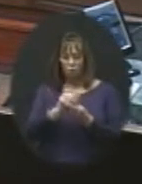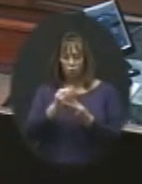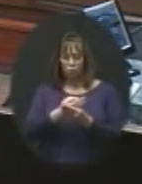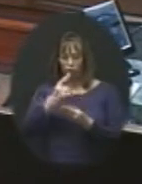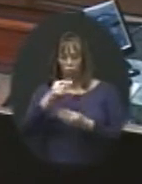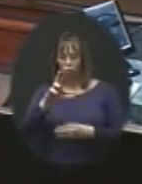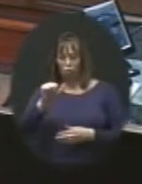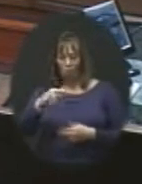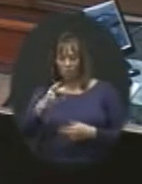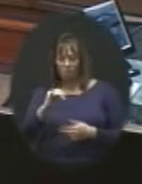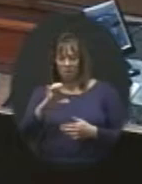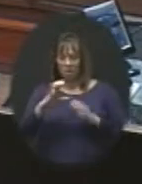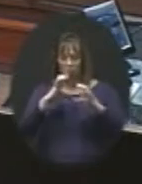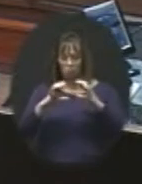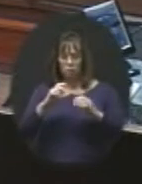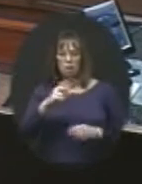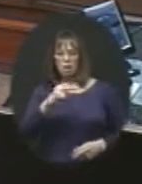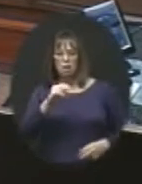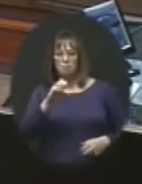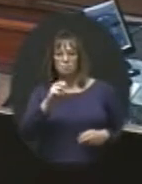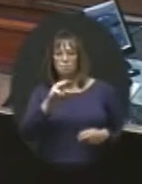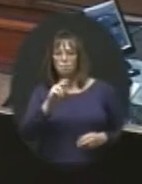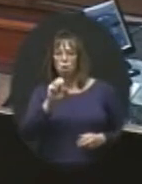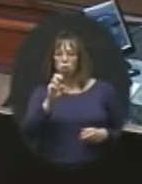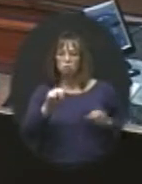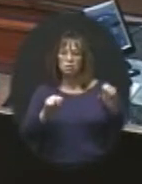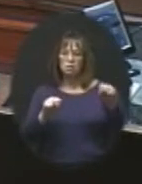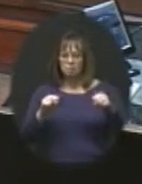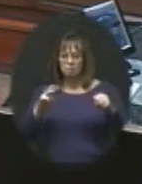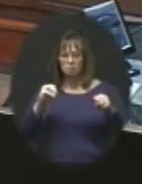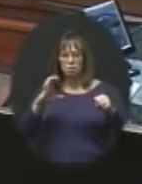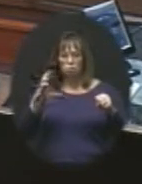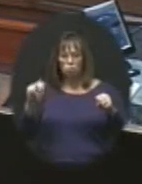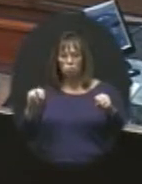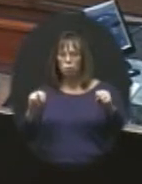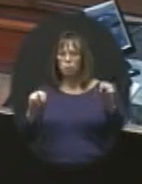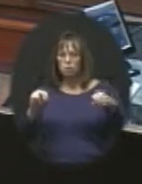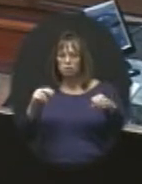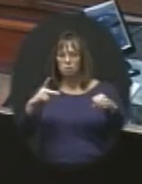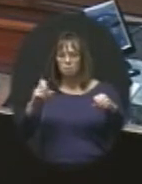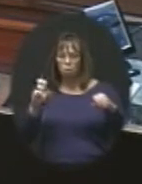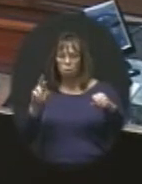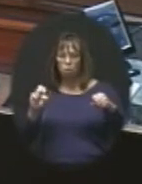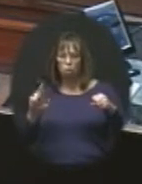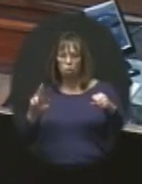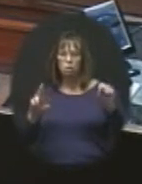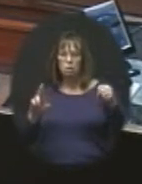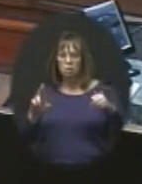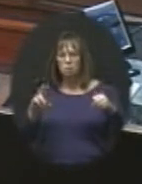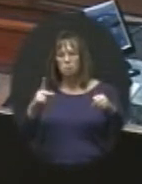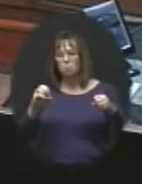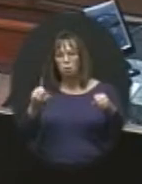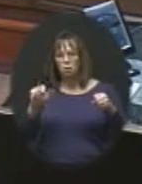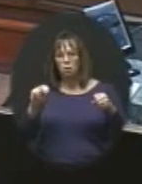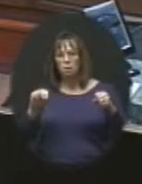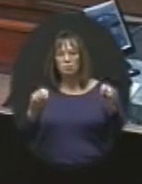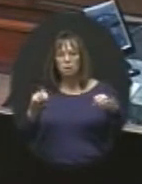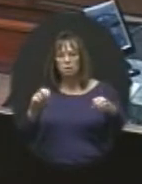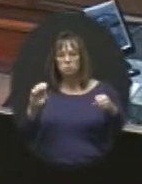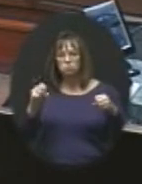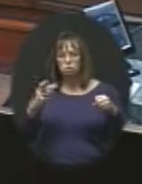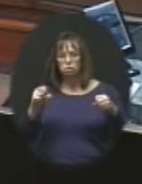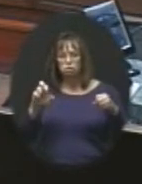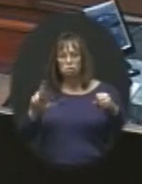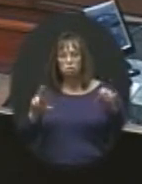graphic communications. Ms. Hibbs? Mrs. Martin? Yes. Mr. McCune? Parker? Yes. Mr. Polin? Yes. Mr.